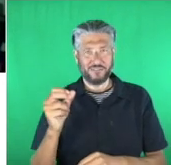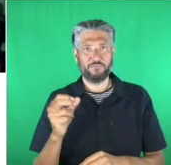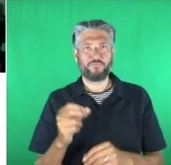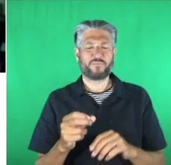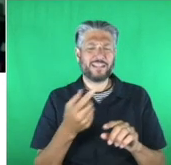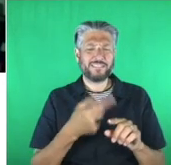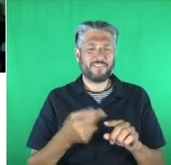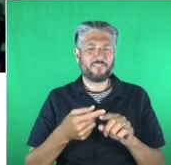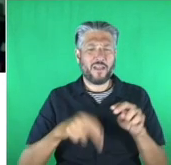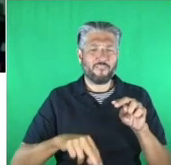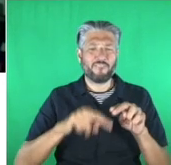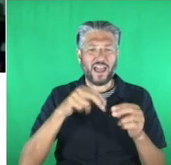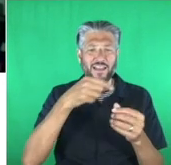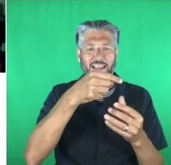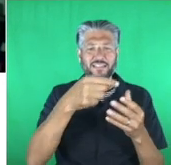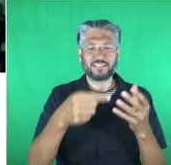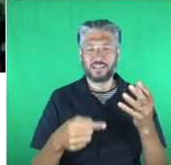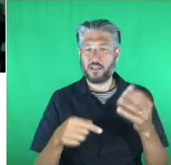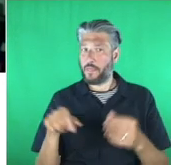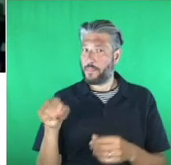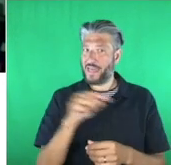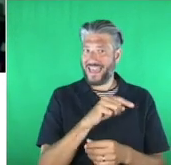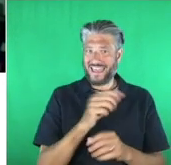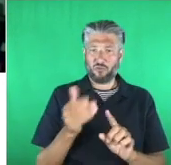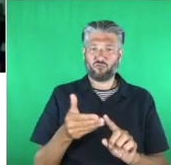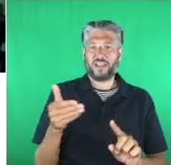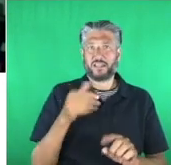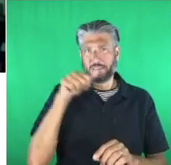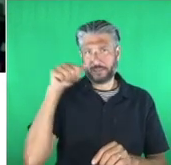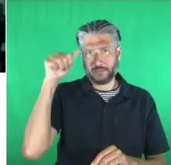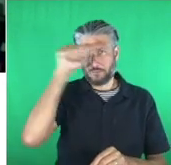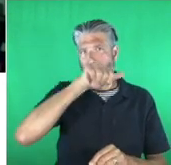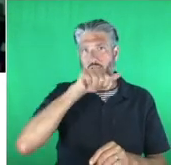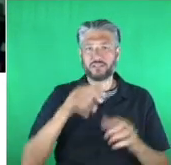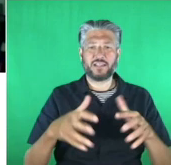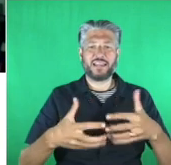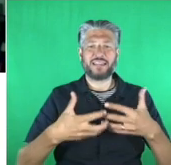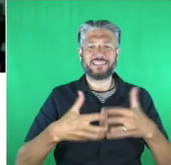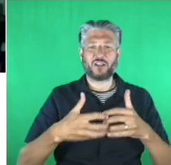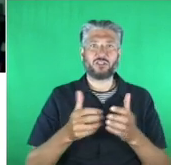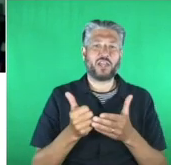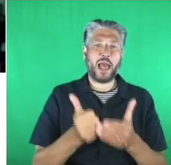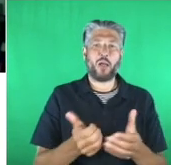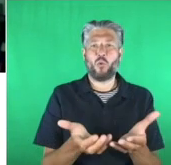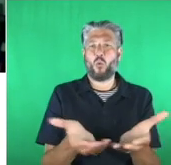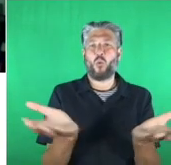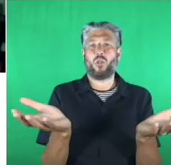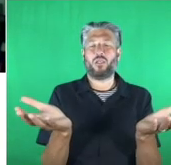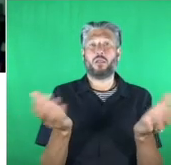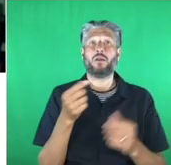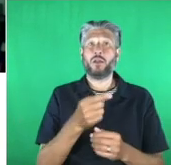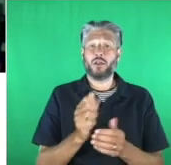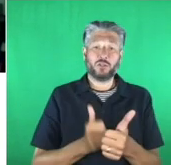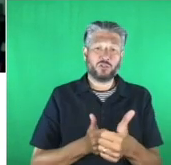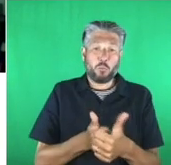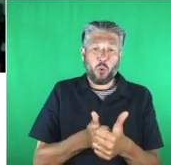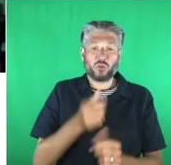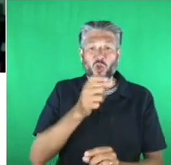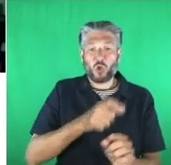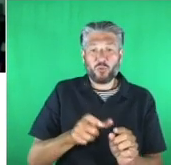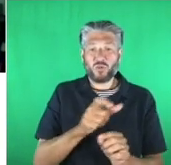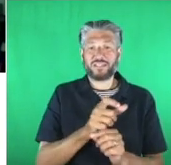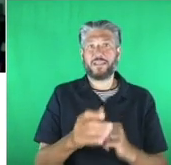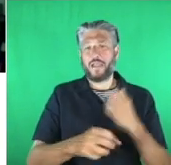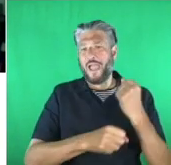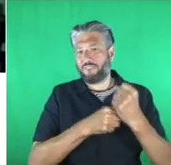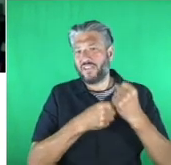spirit of smarter technology for all through their tireless dedication to supporting their communities and advocating for those who are often